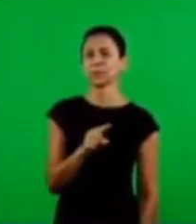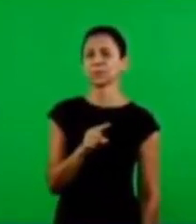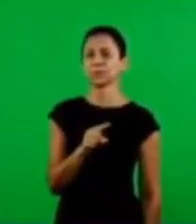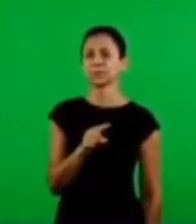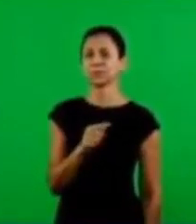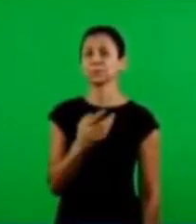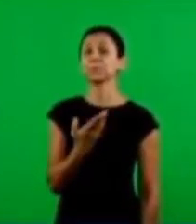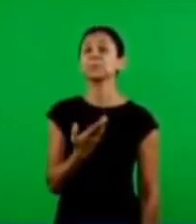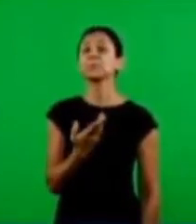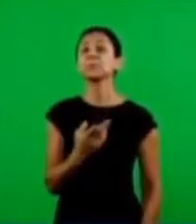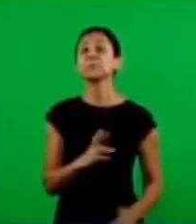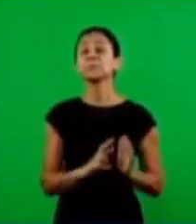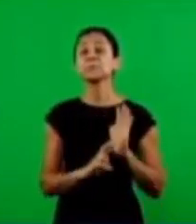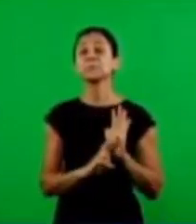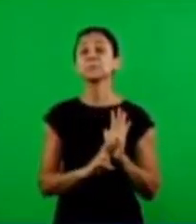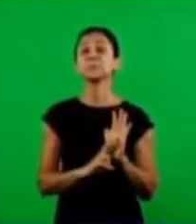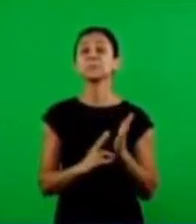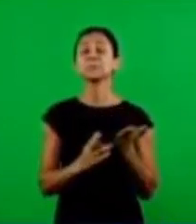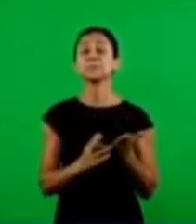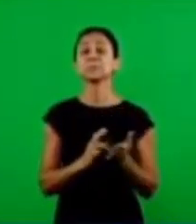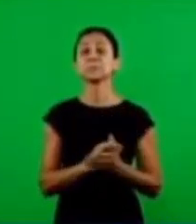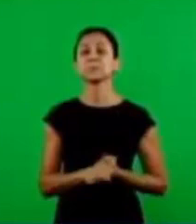And the reference of this word.